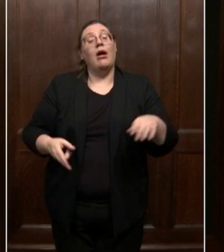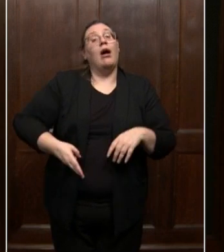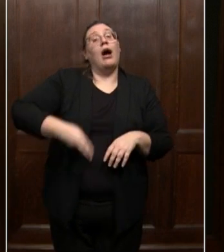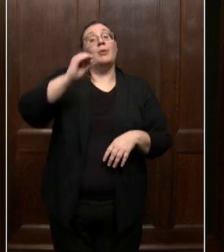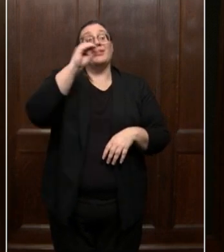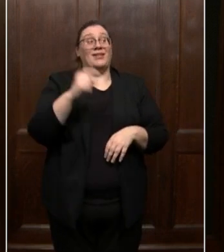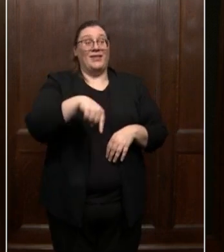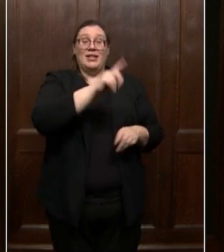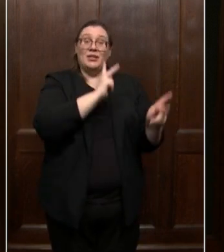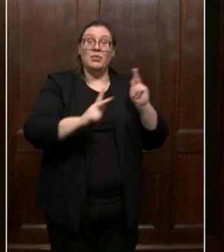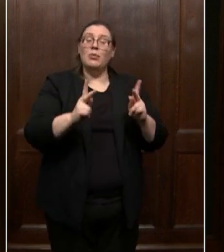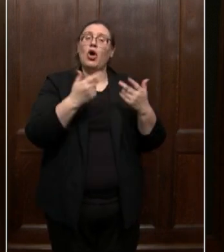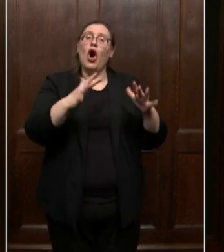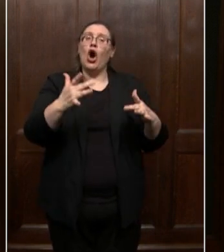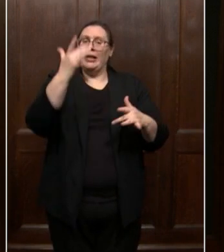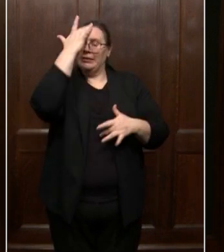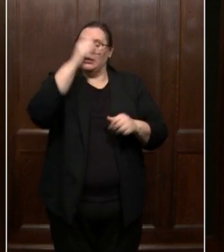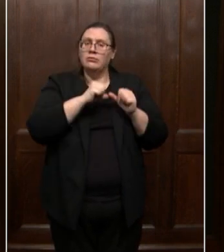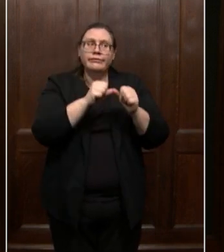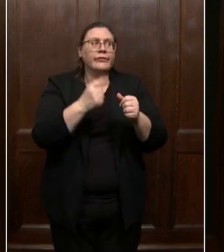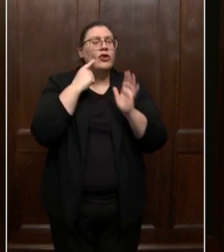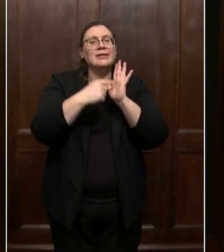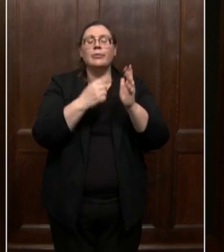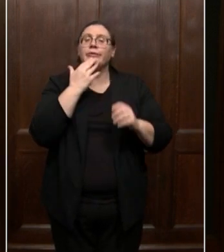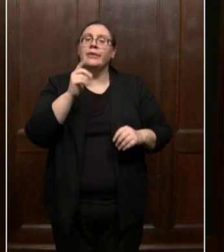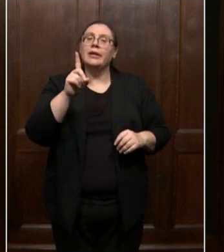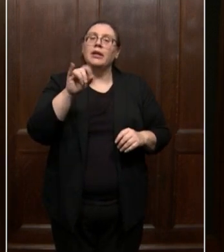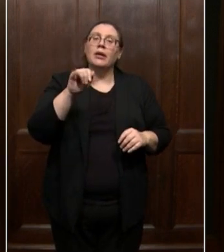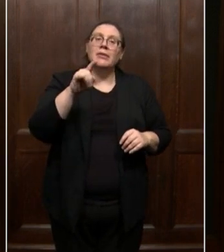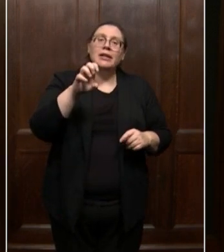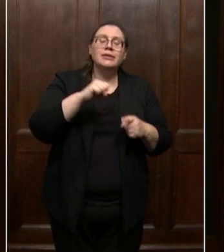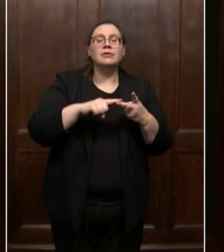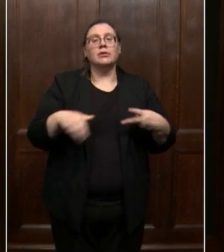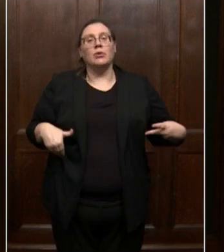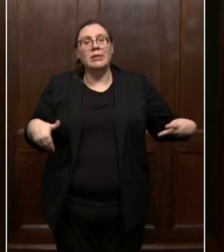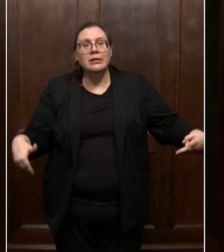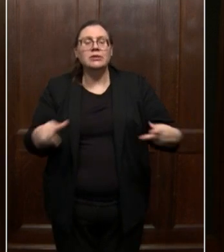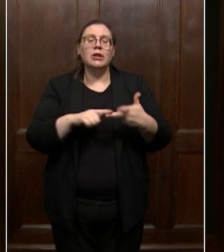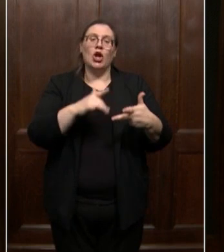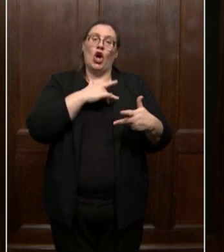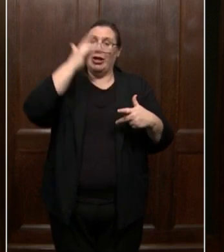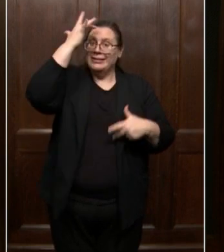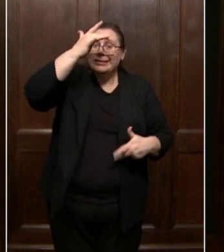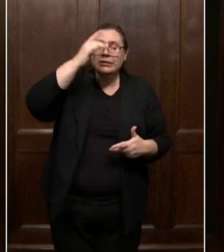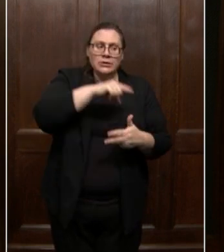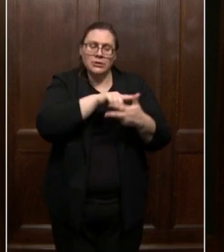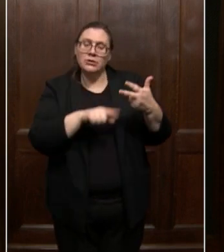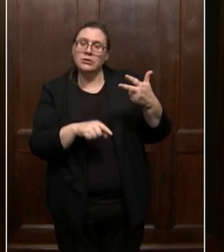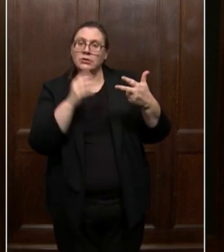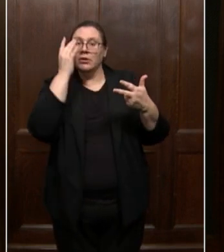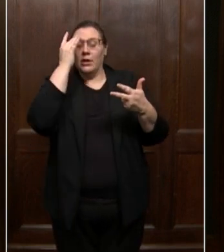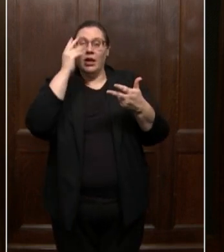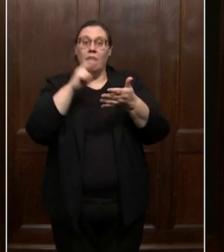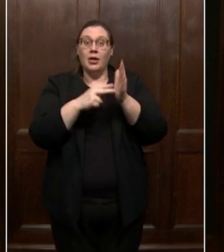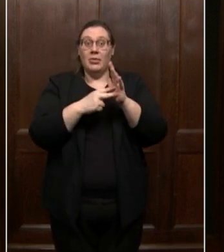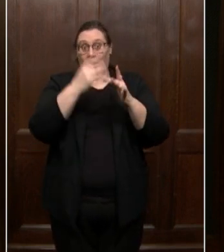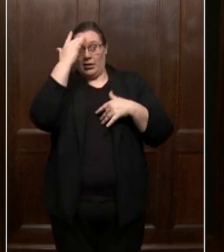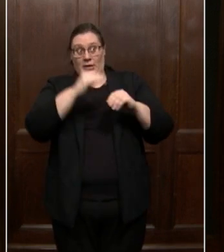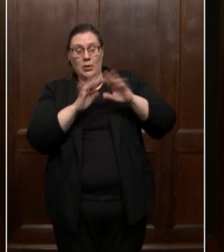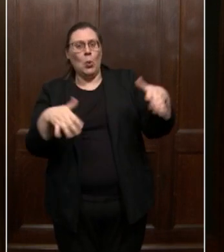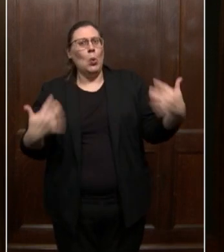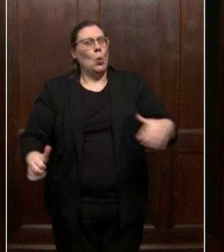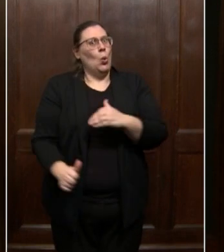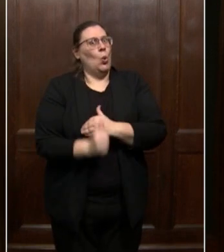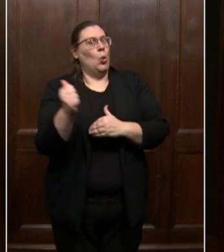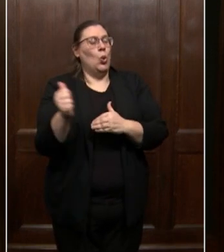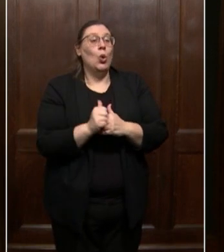these communities have chronic conditions like diabetes, obesity, and heart disease, and that has meant that this virus is more dangerous in